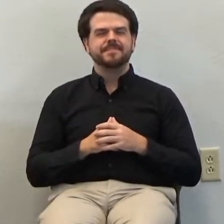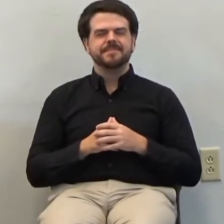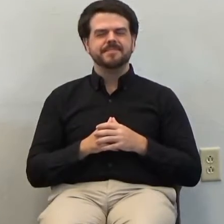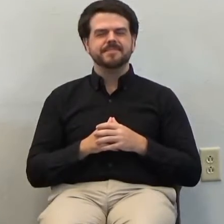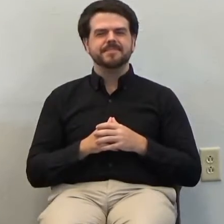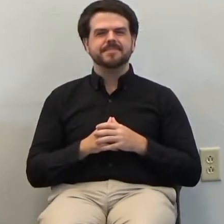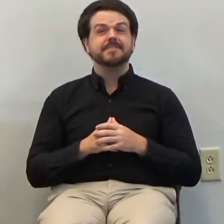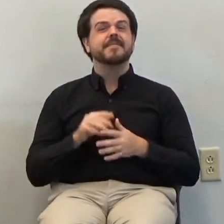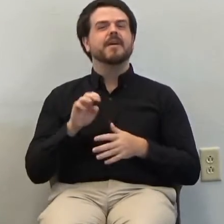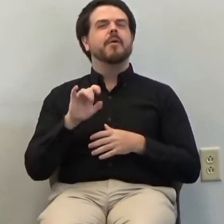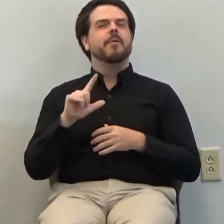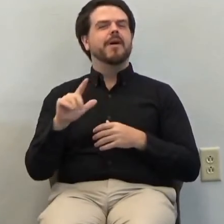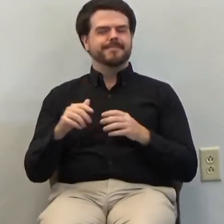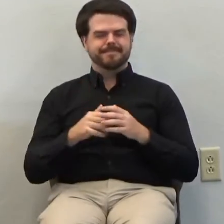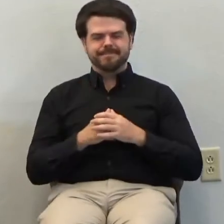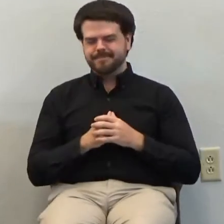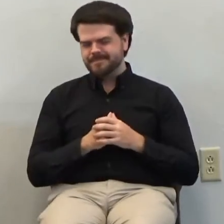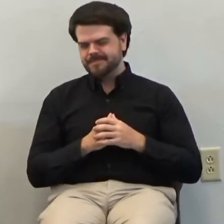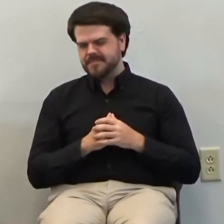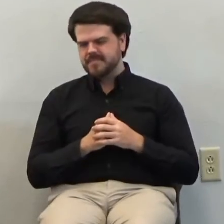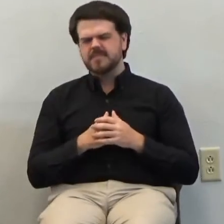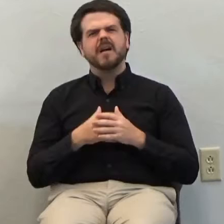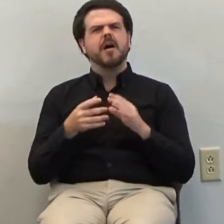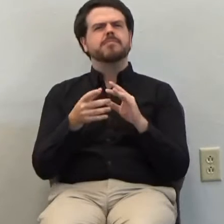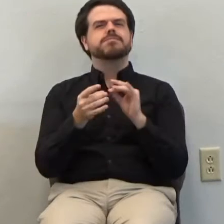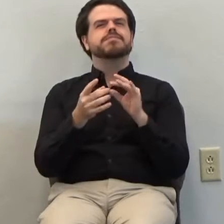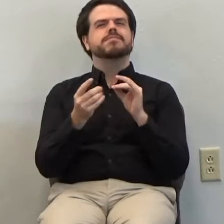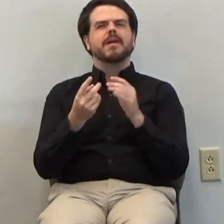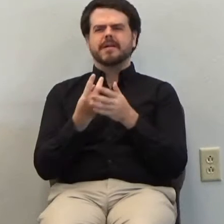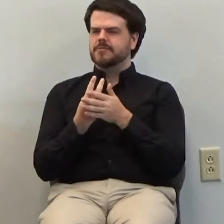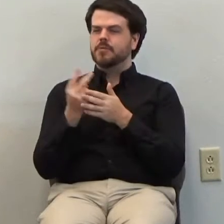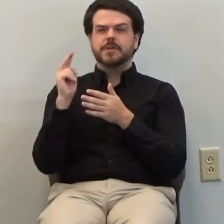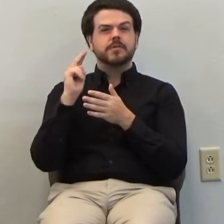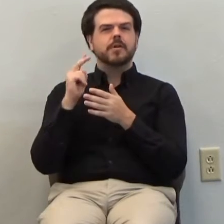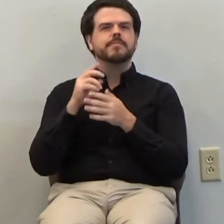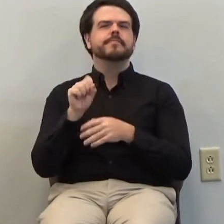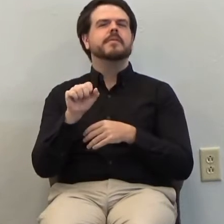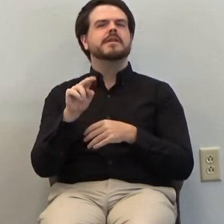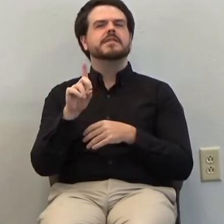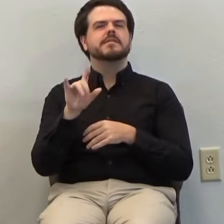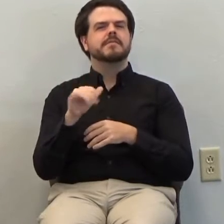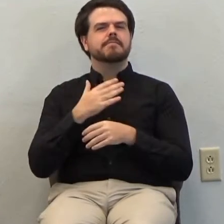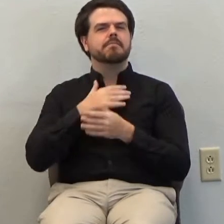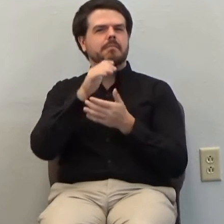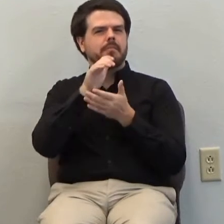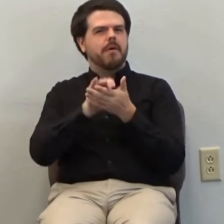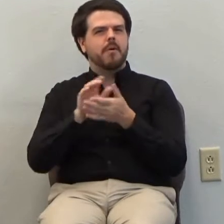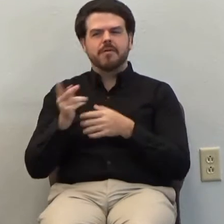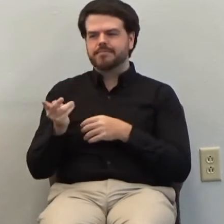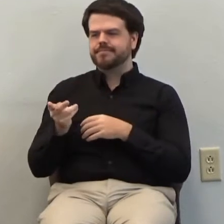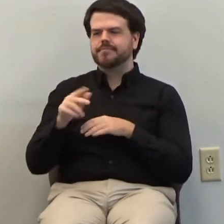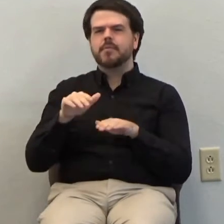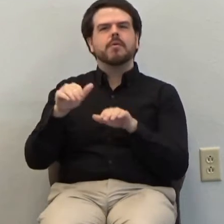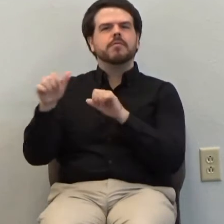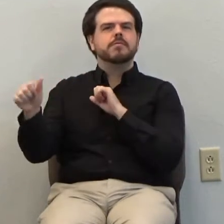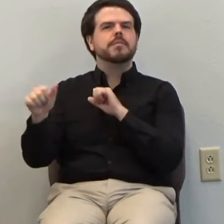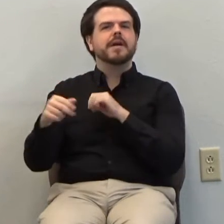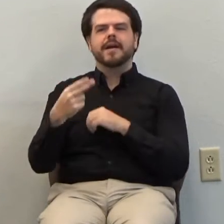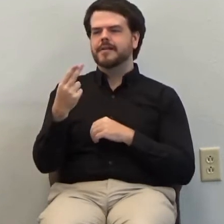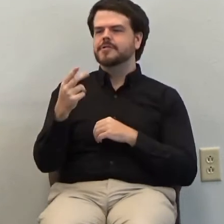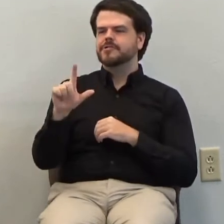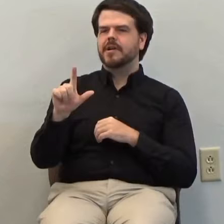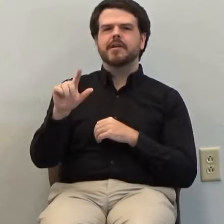Well, as I mentioned a week or two ago, Sandy and I were out of town last Lord's Day. We were up at the Hispanic Leadership Initiative